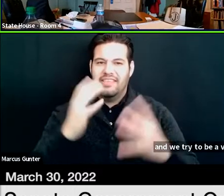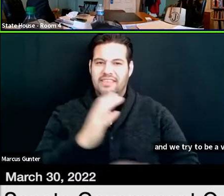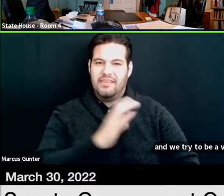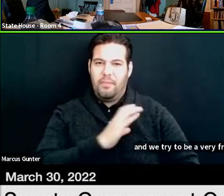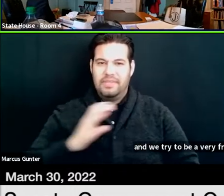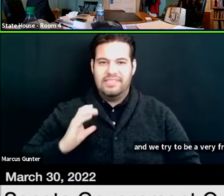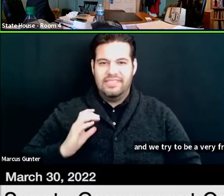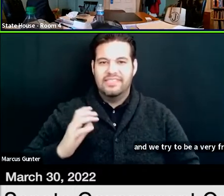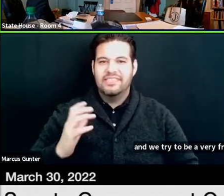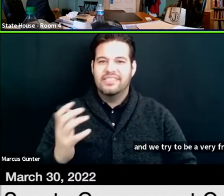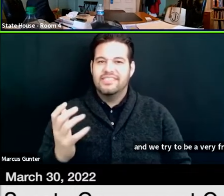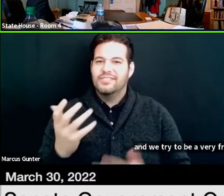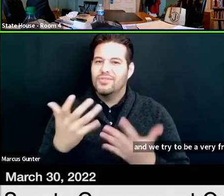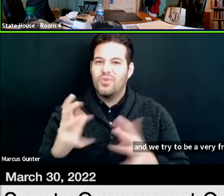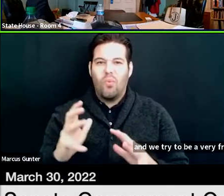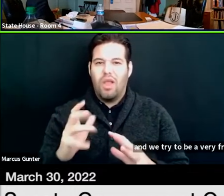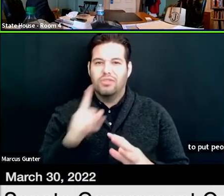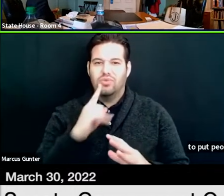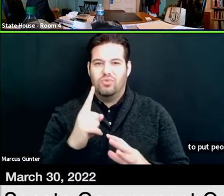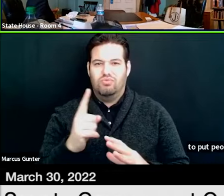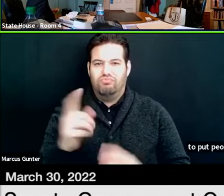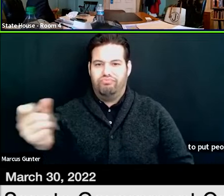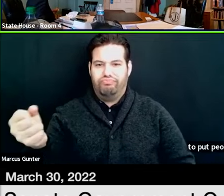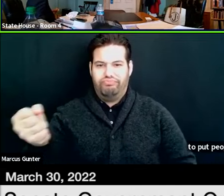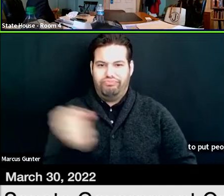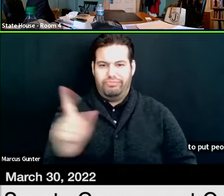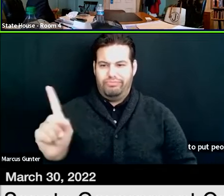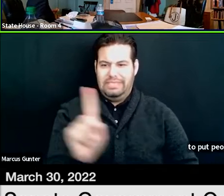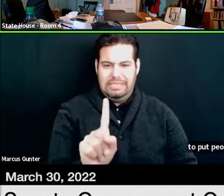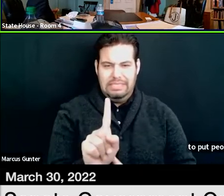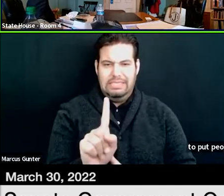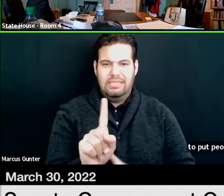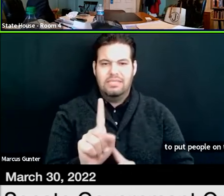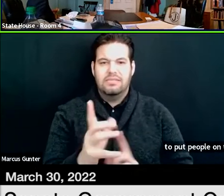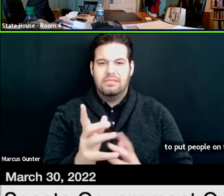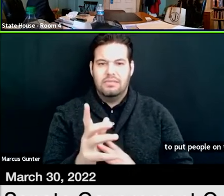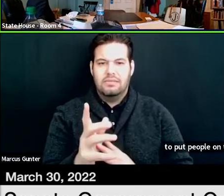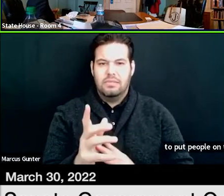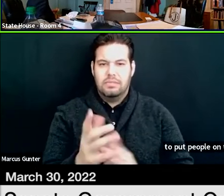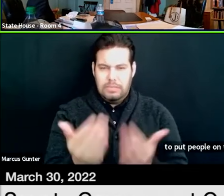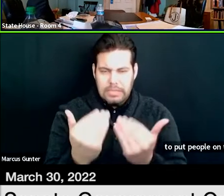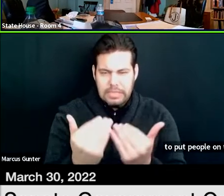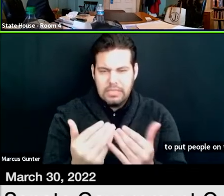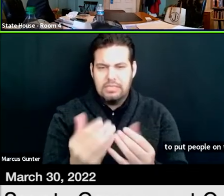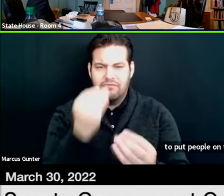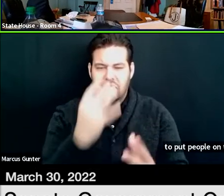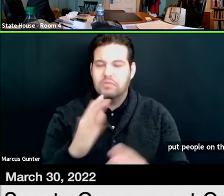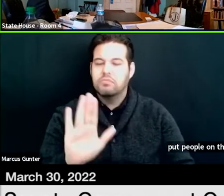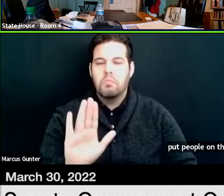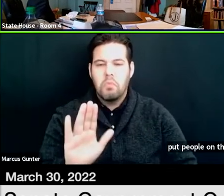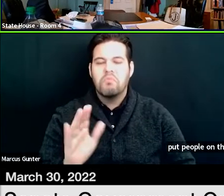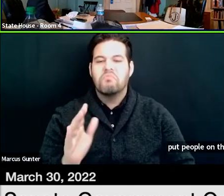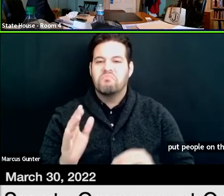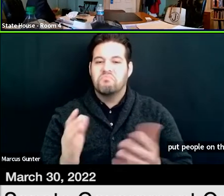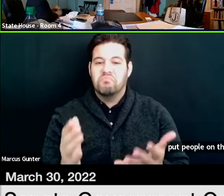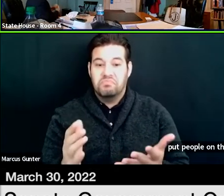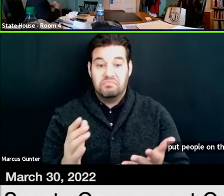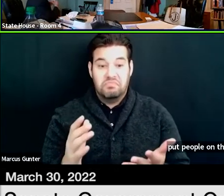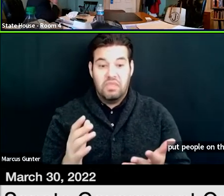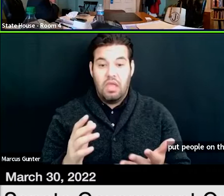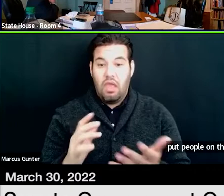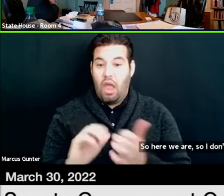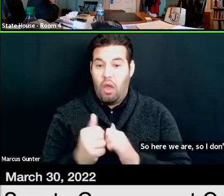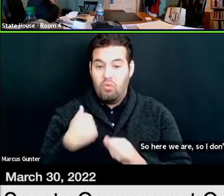spot, that's the word. So, here we are. So, I don't know how you want to do